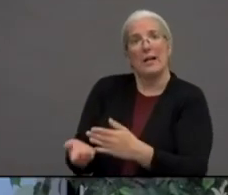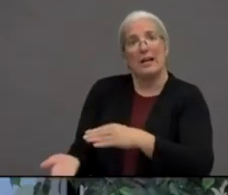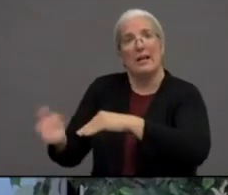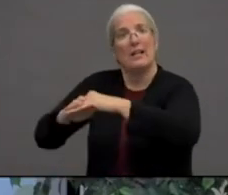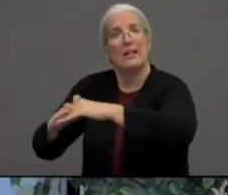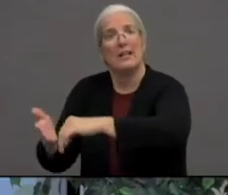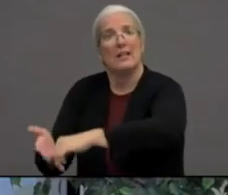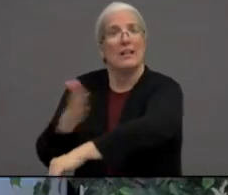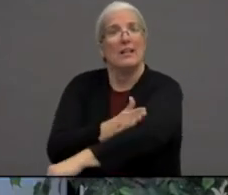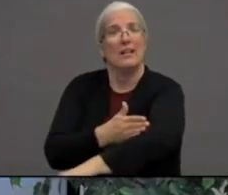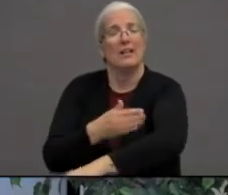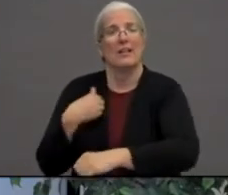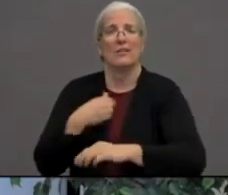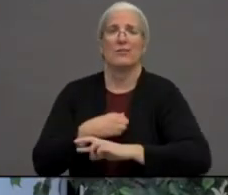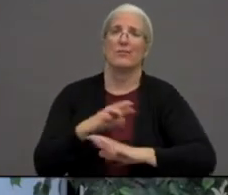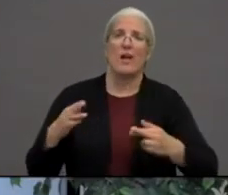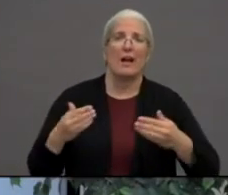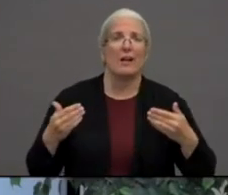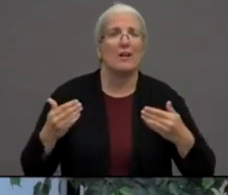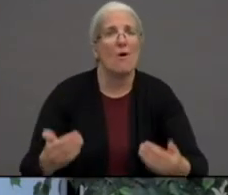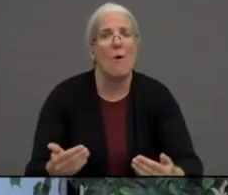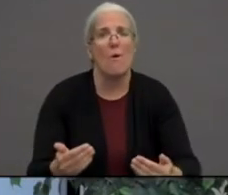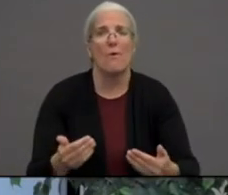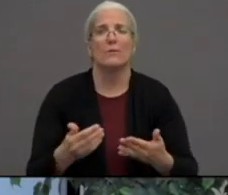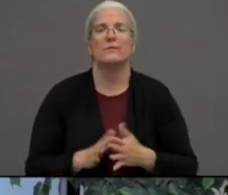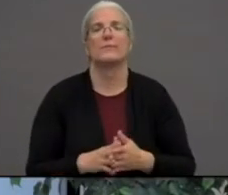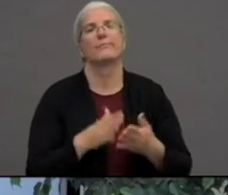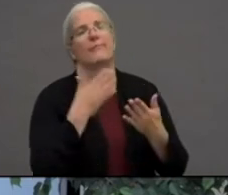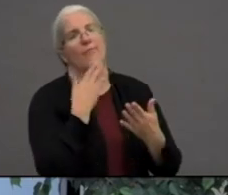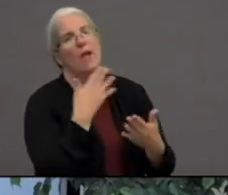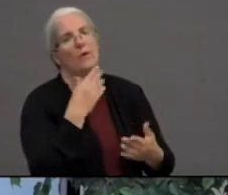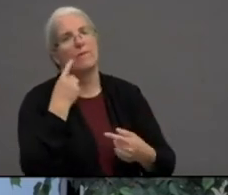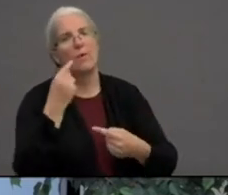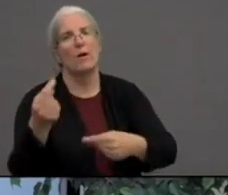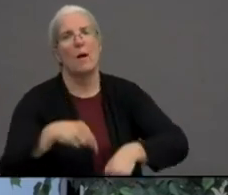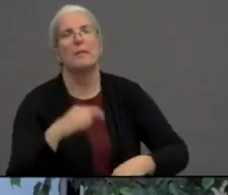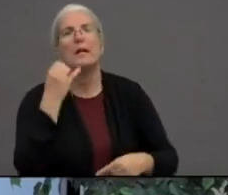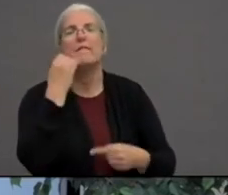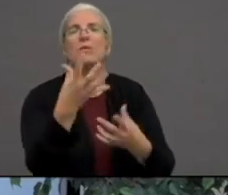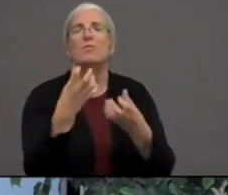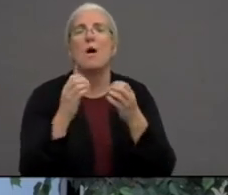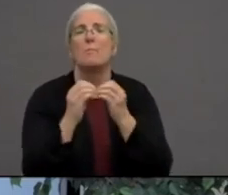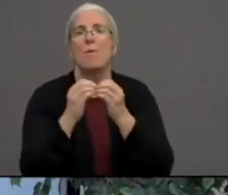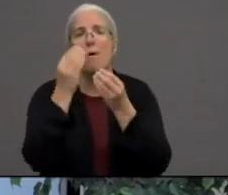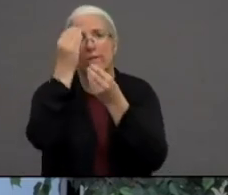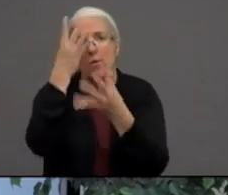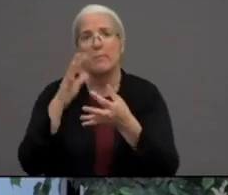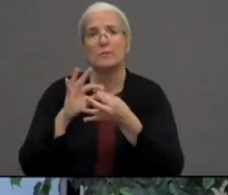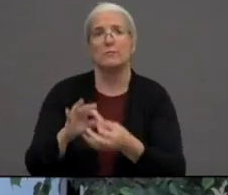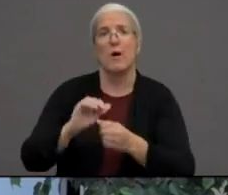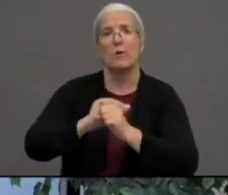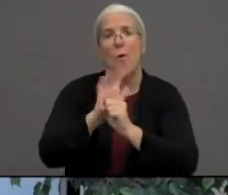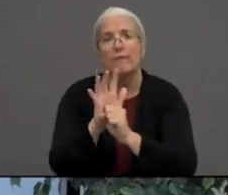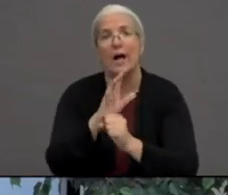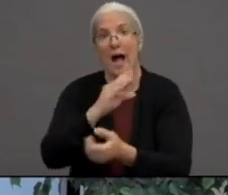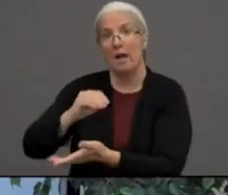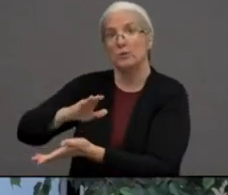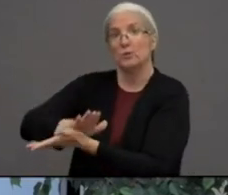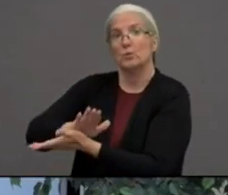If you would like more information regarding guidance for coronavirus in schools, you can visit